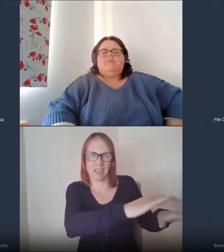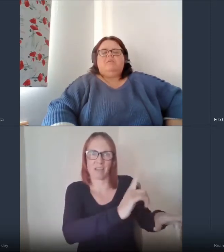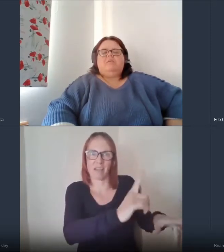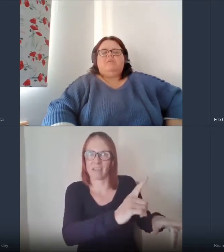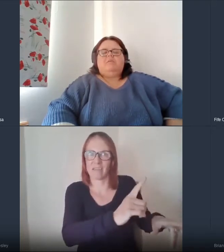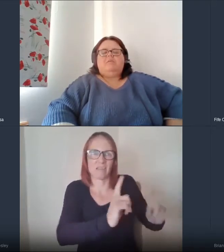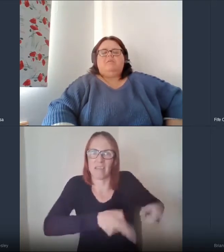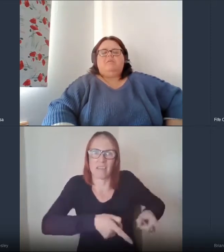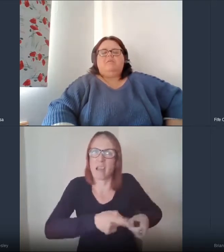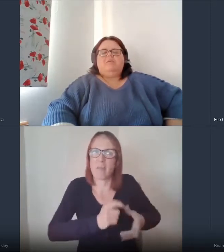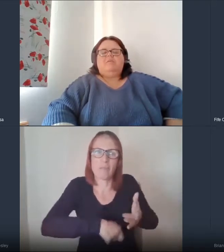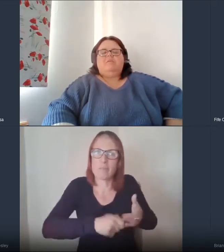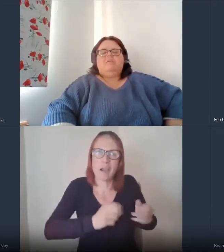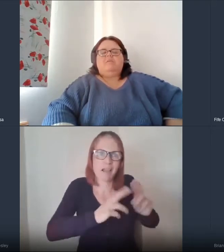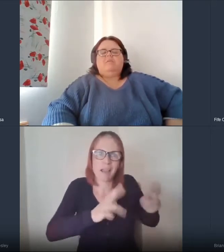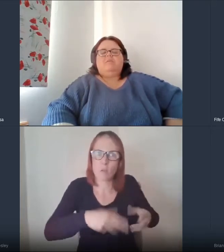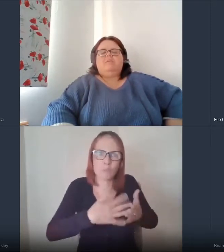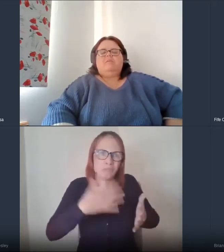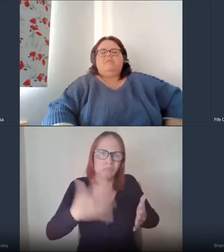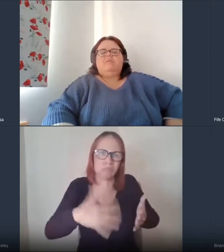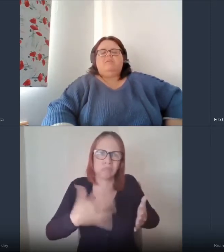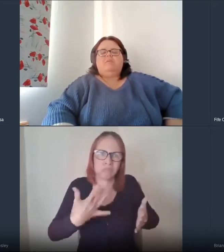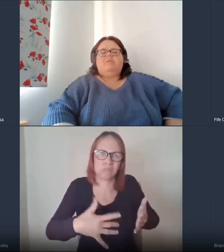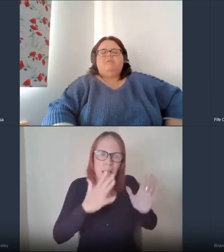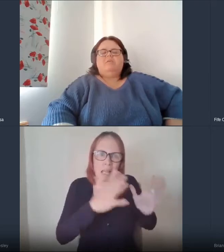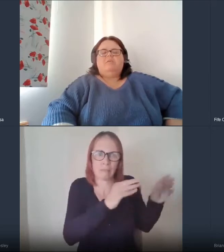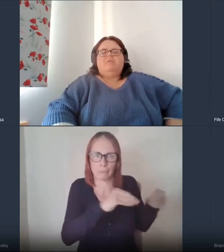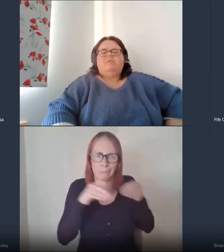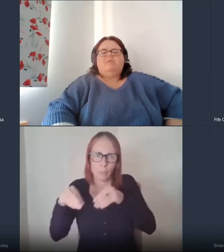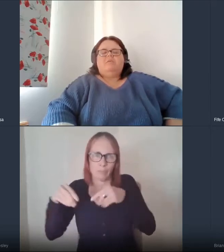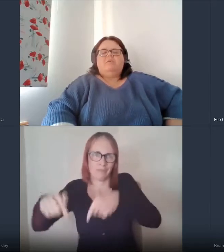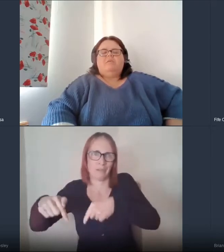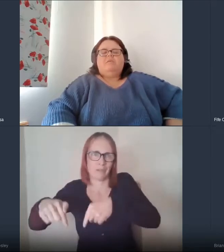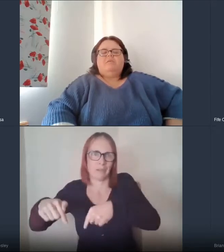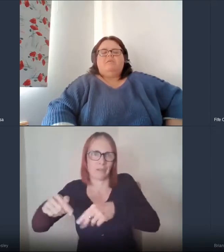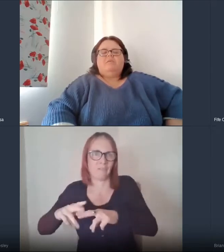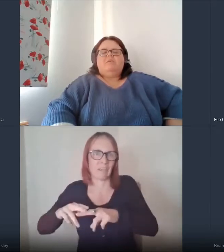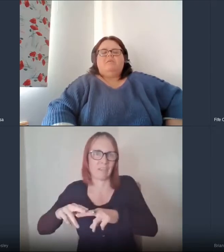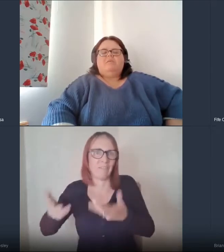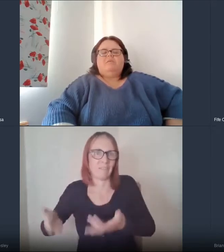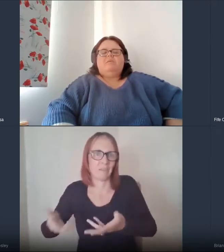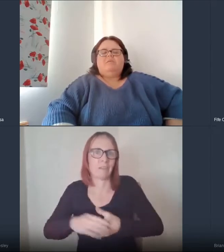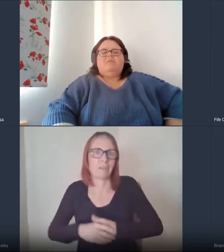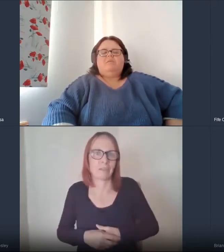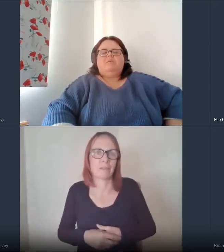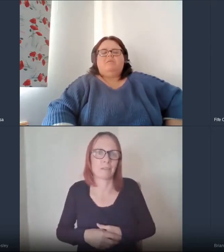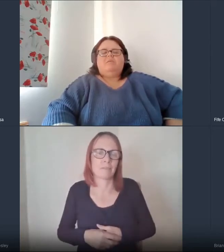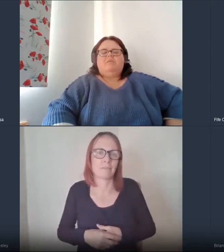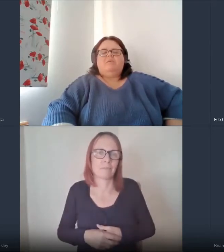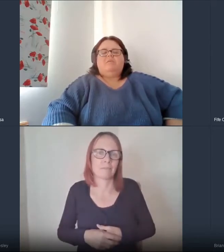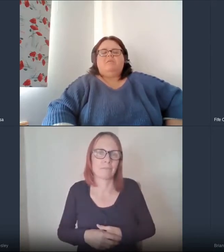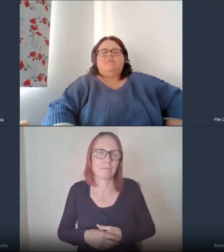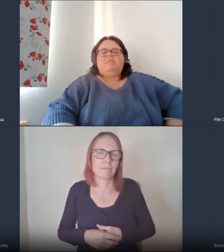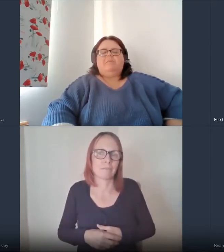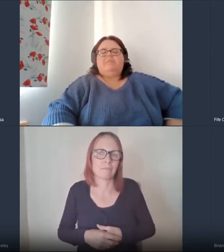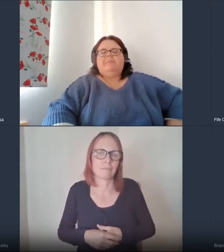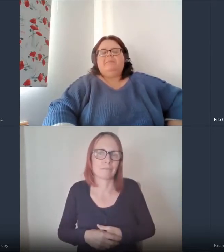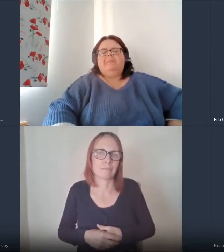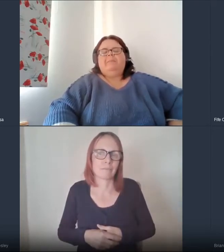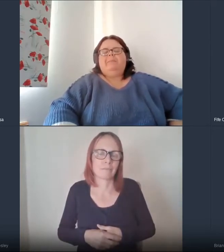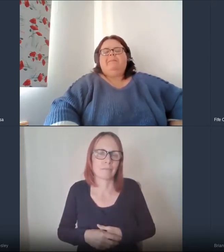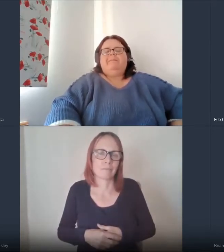the housing market and the only place they can afford to buy a house is in fife um and in essence then